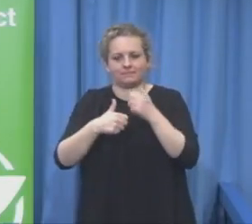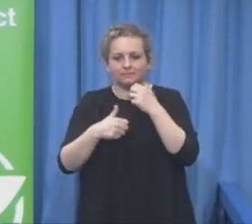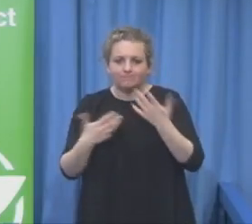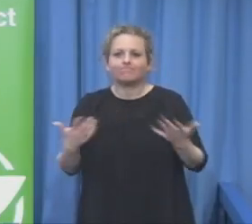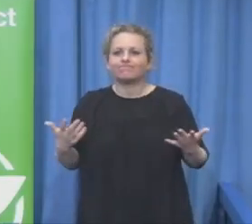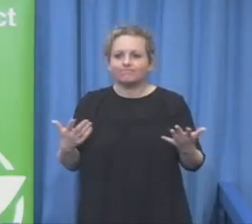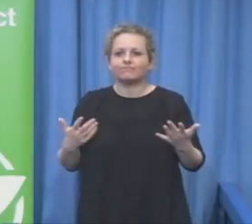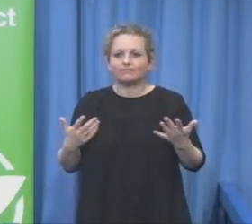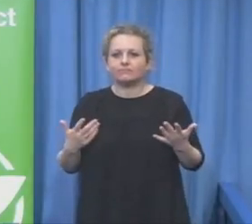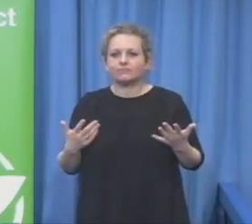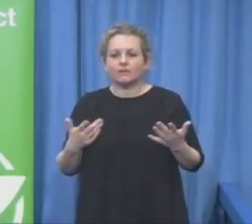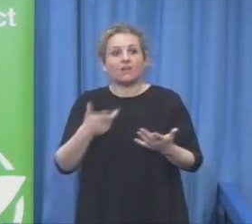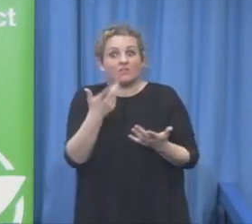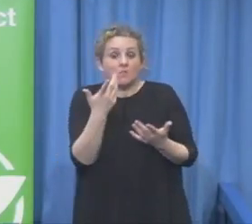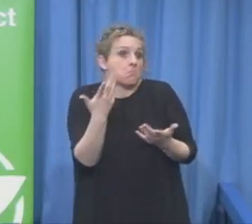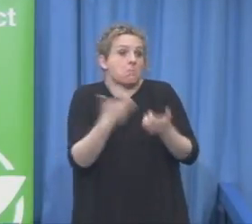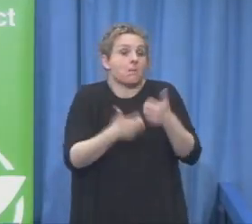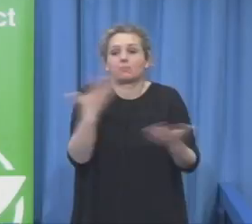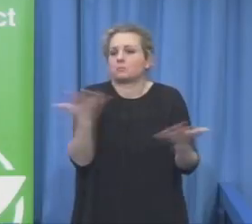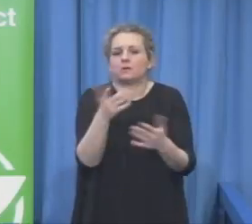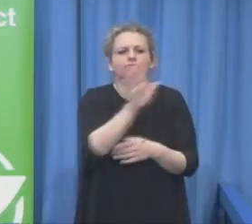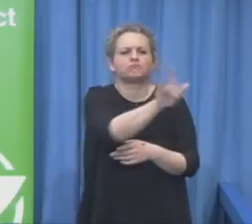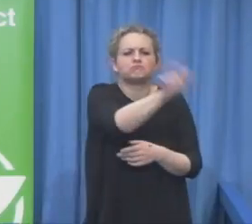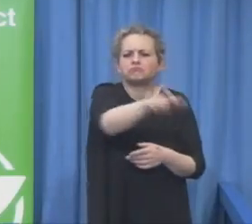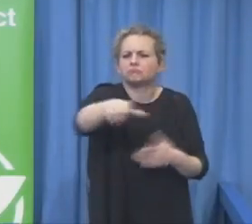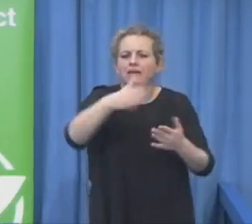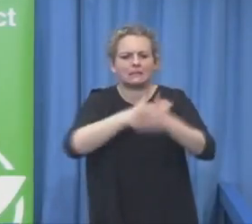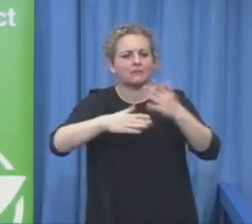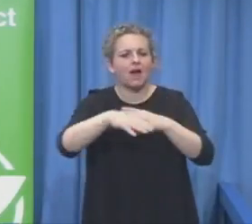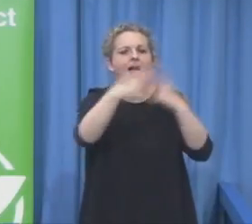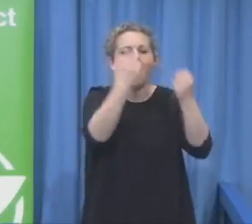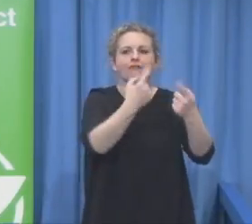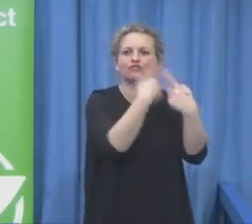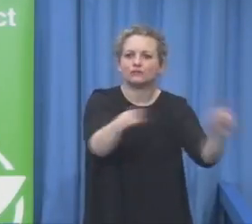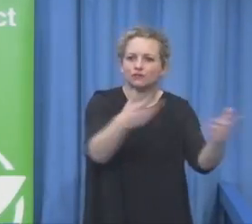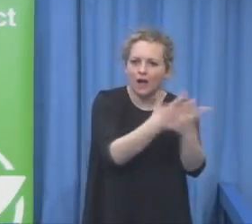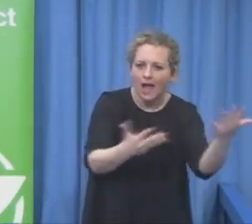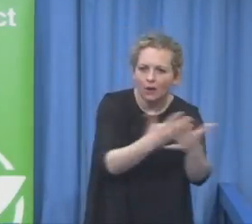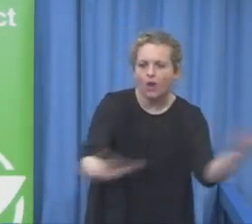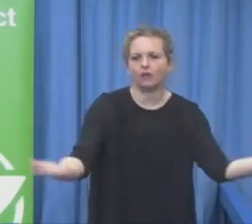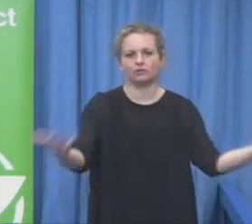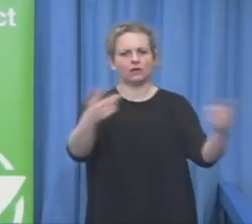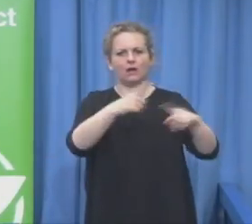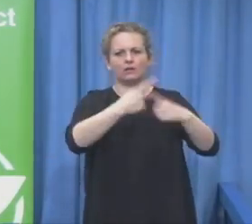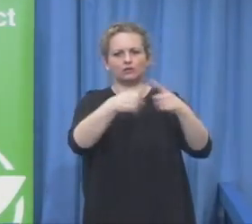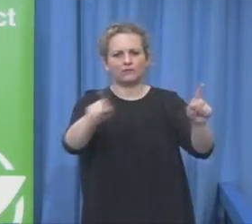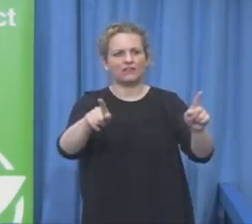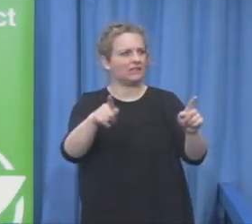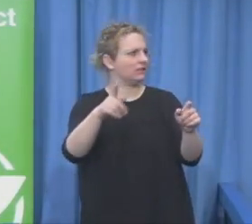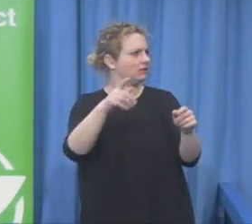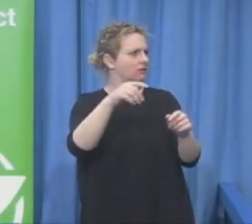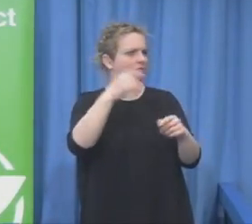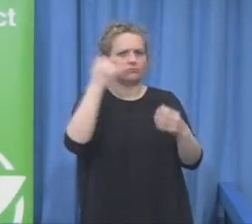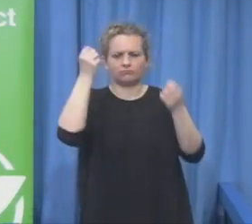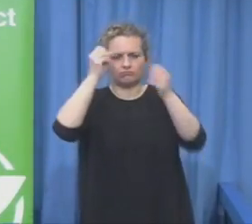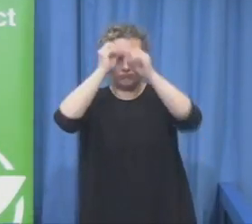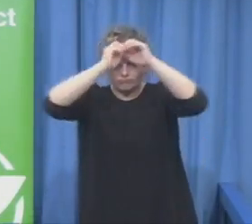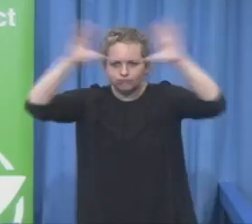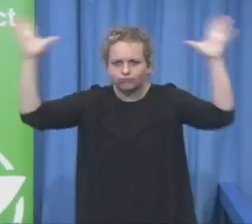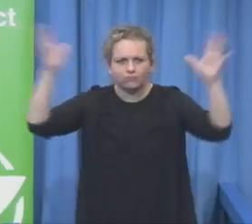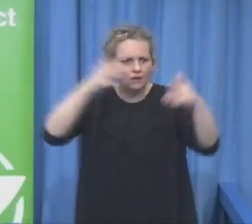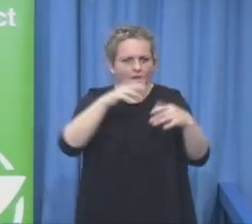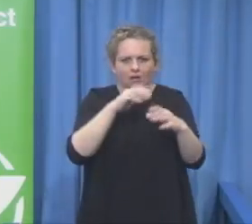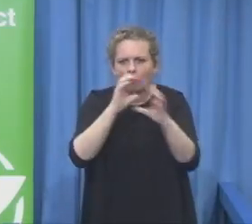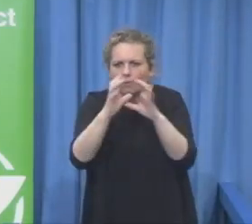And so that is very important. And the other thing is, as I told you, as we are still